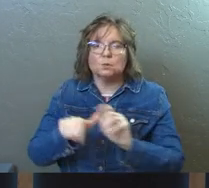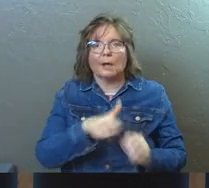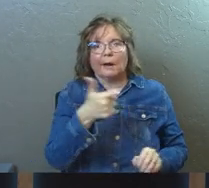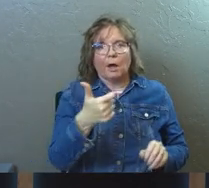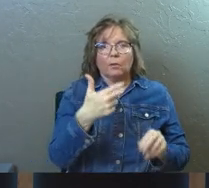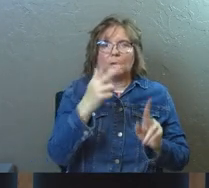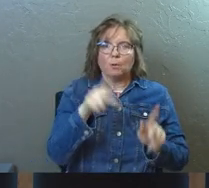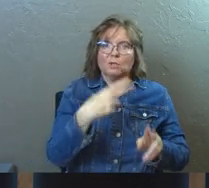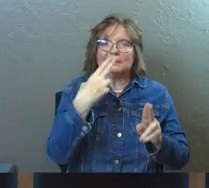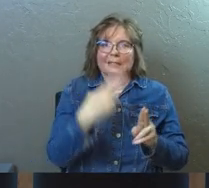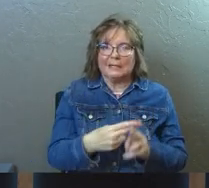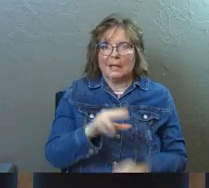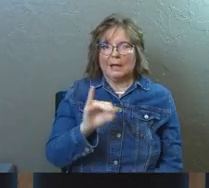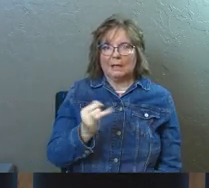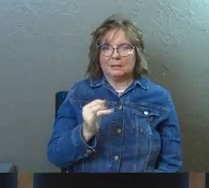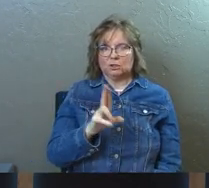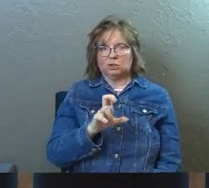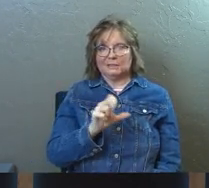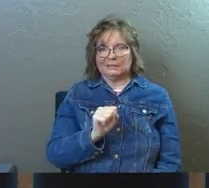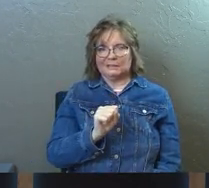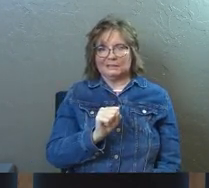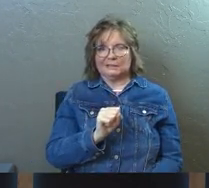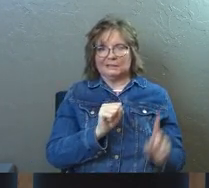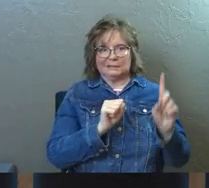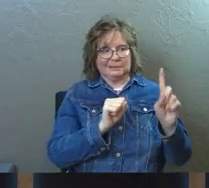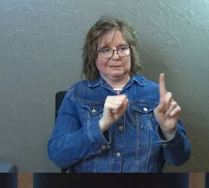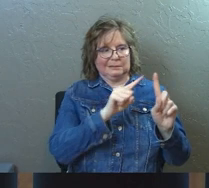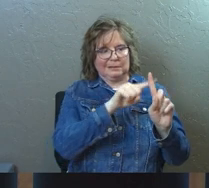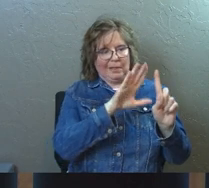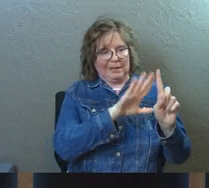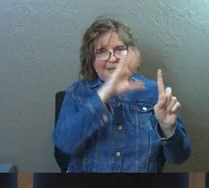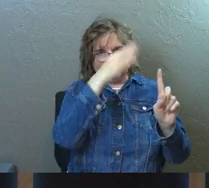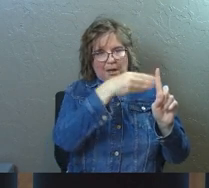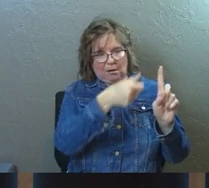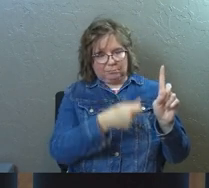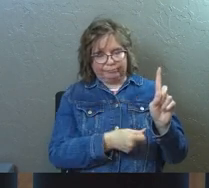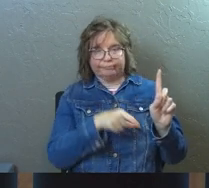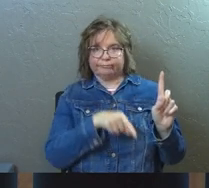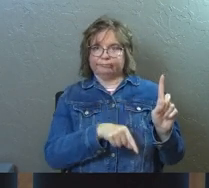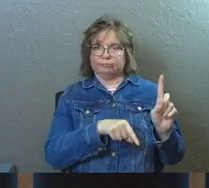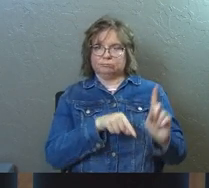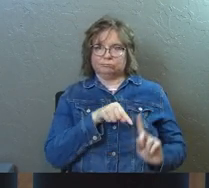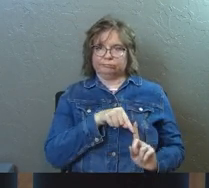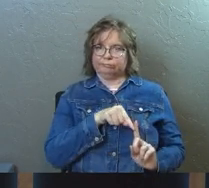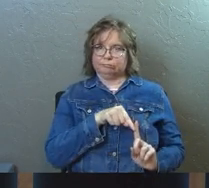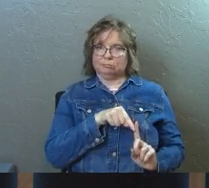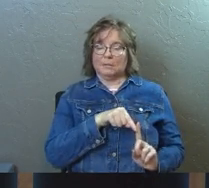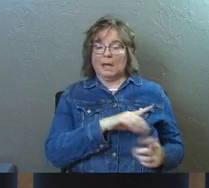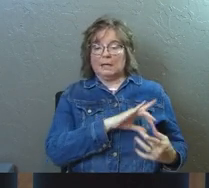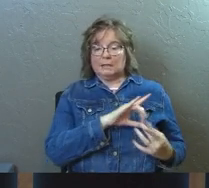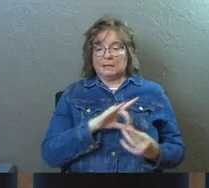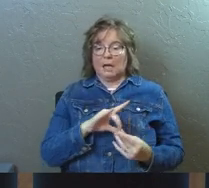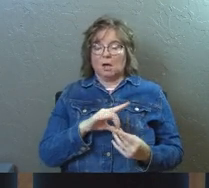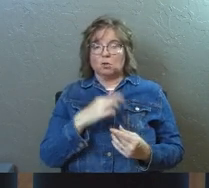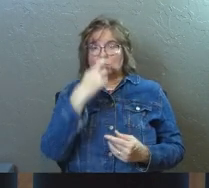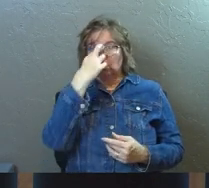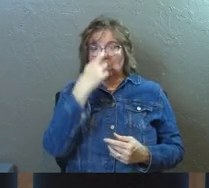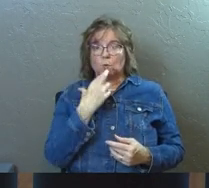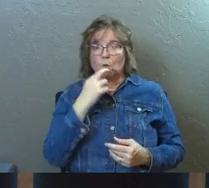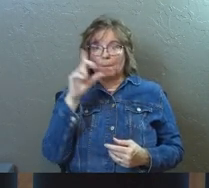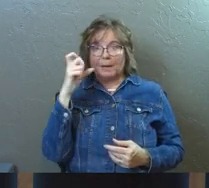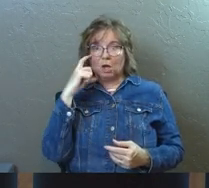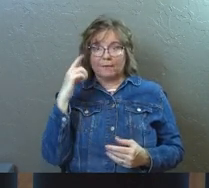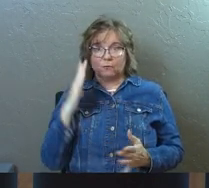Jesus, and he was his son, Bar-Jesus. He had attached himself to the governor, this is a Roman governor, Sergius